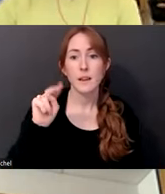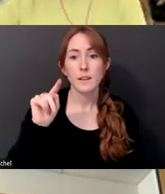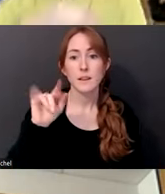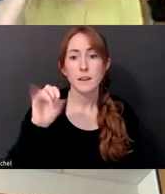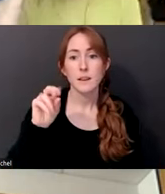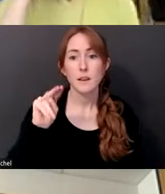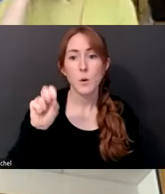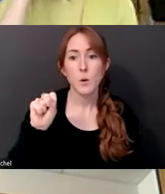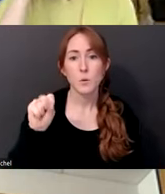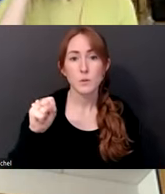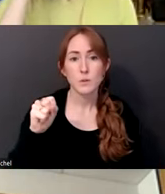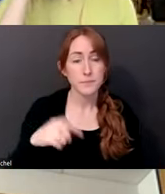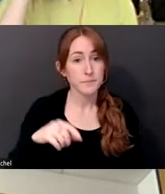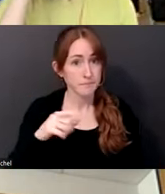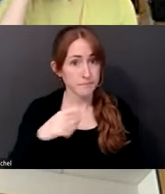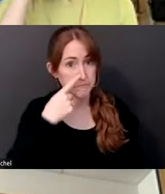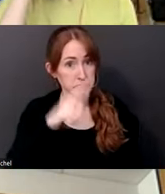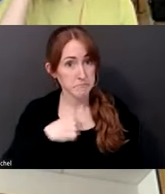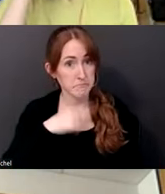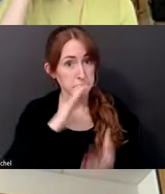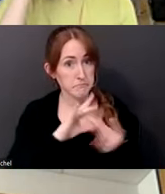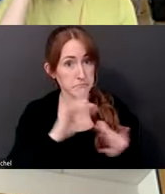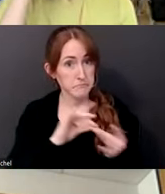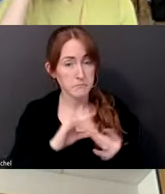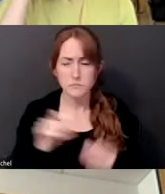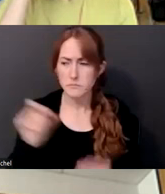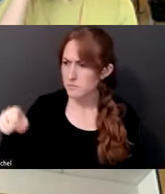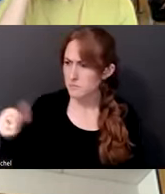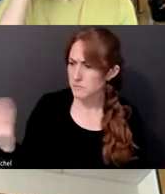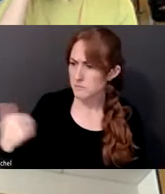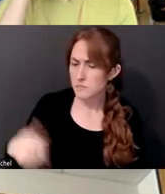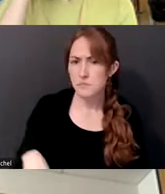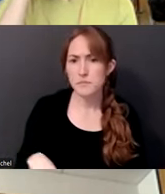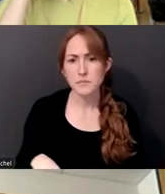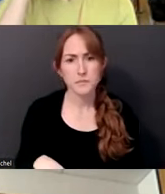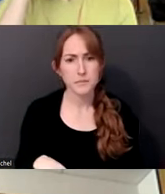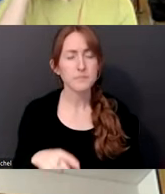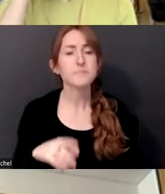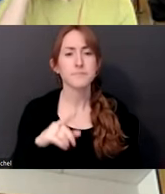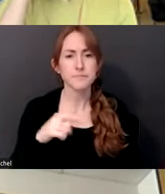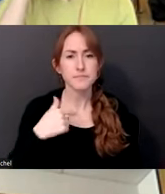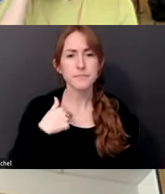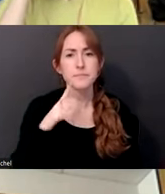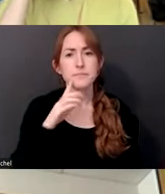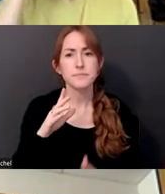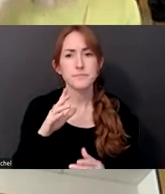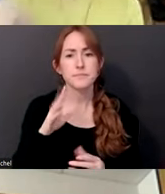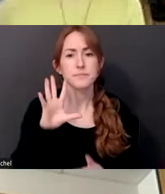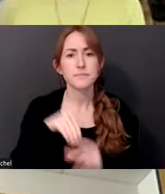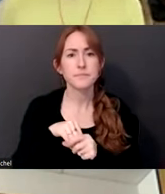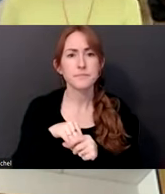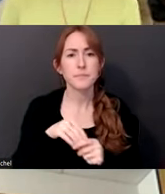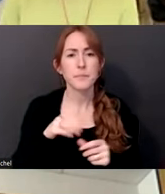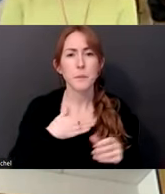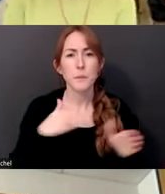about that. I was thinking, uh, I said that to, to the, uh, uh, very good 10 room that we were, uh, with other colleagues. Um,